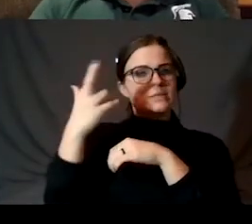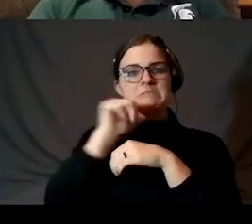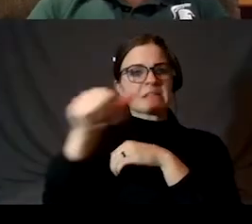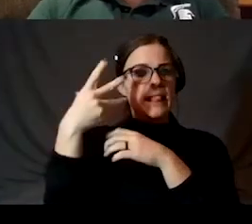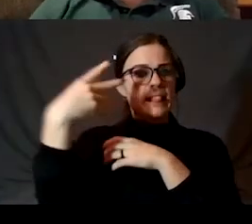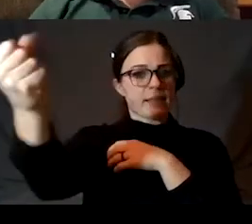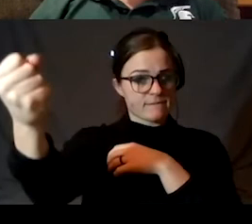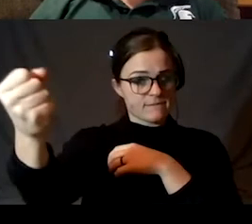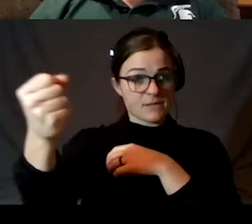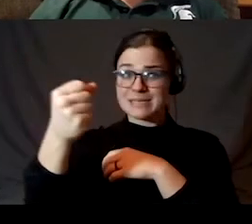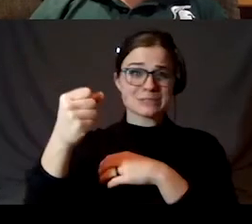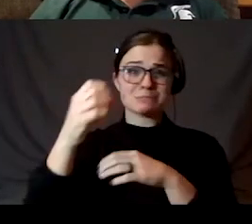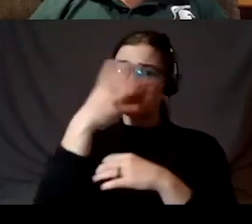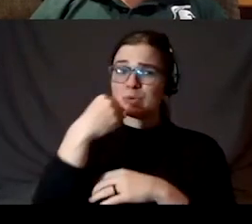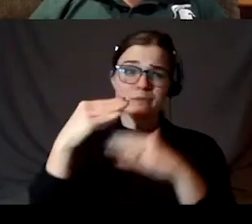And it's beautifully balanced.